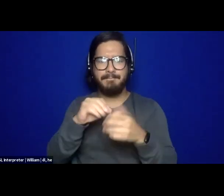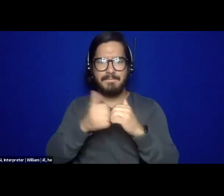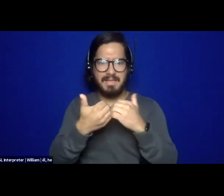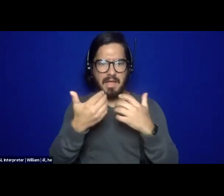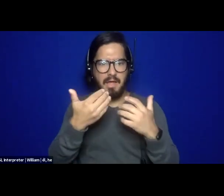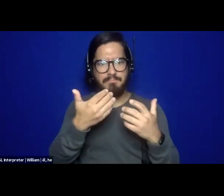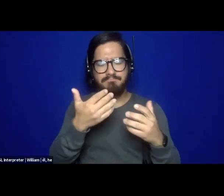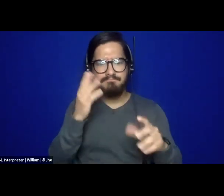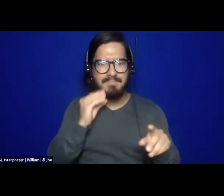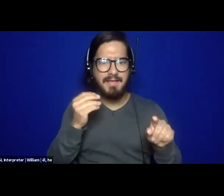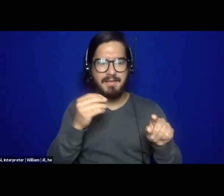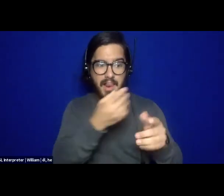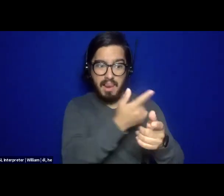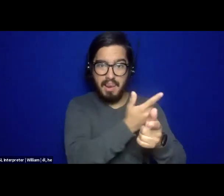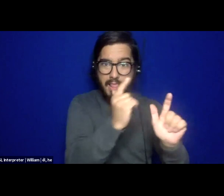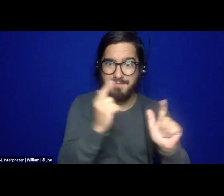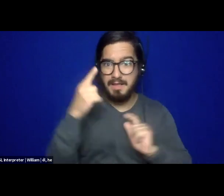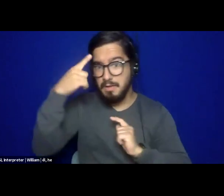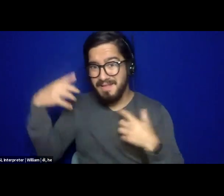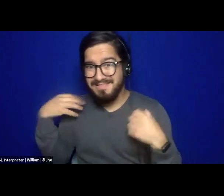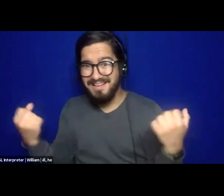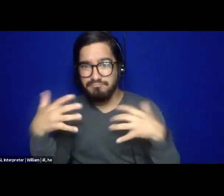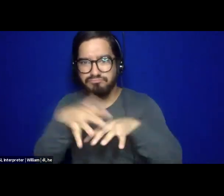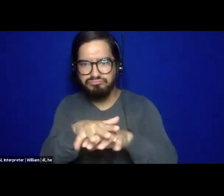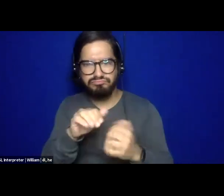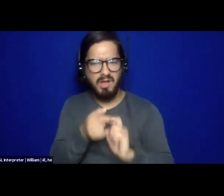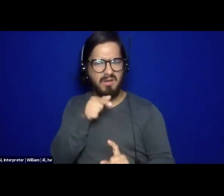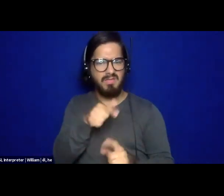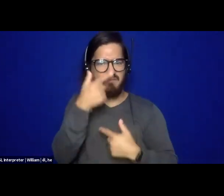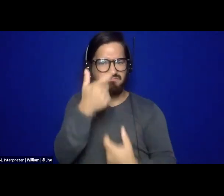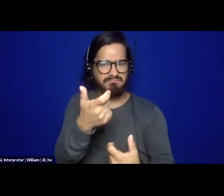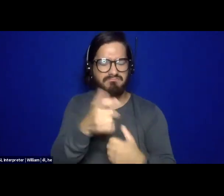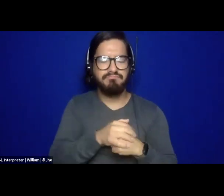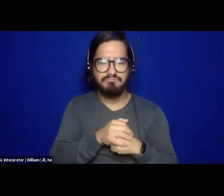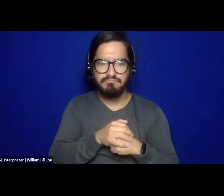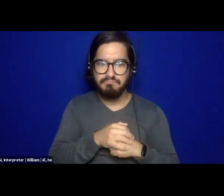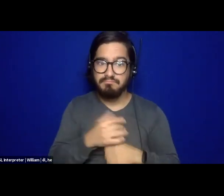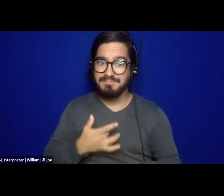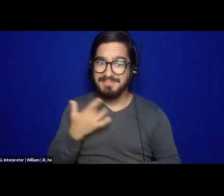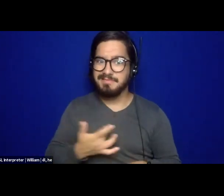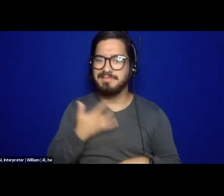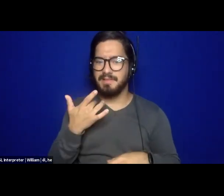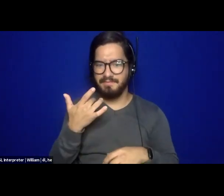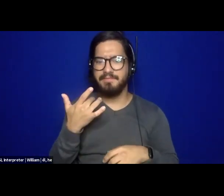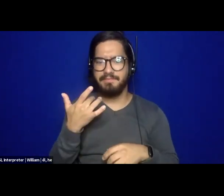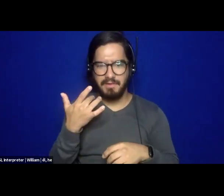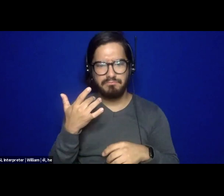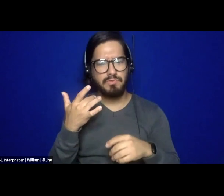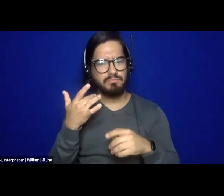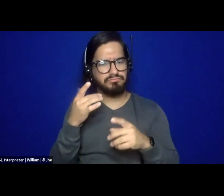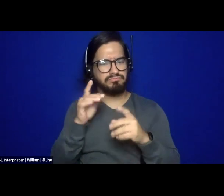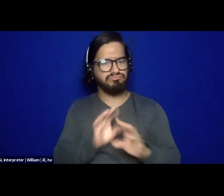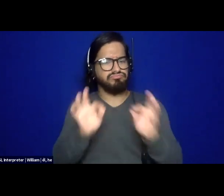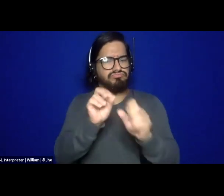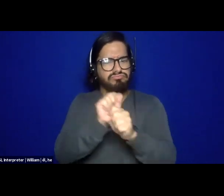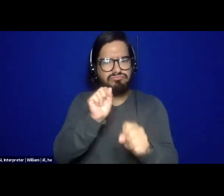liberation, and mental health. I feel pretty strongly that we shouldn't be thinking about this work unless we're doing it. So